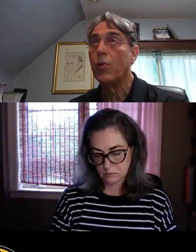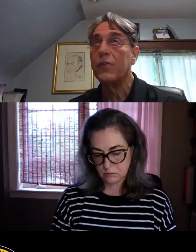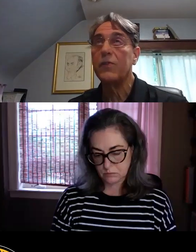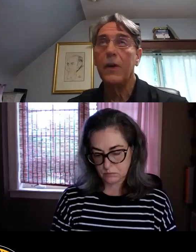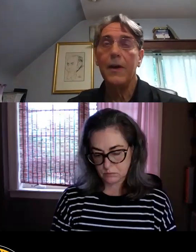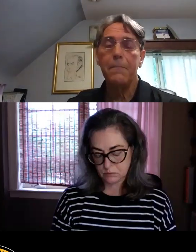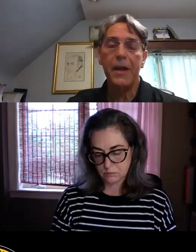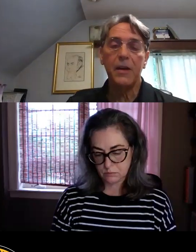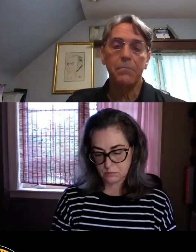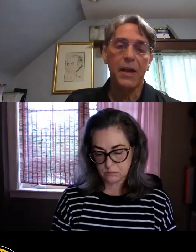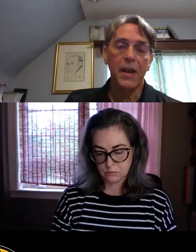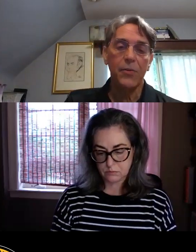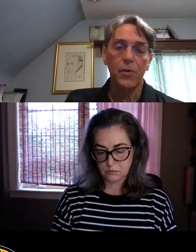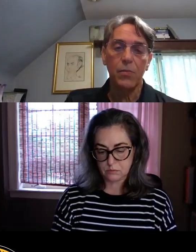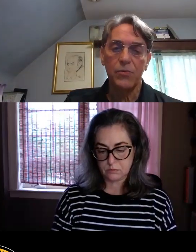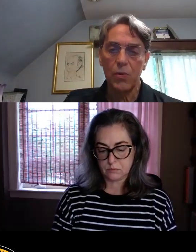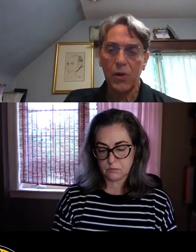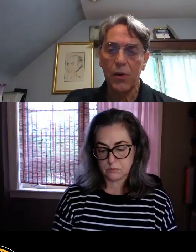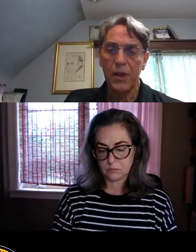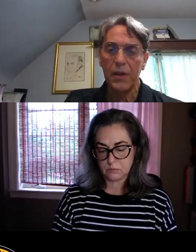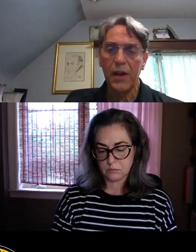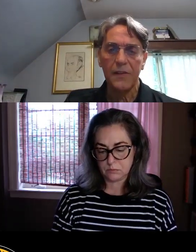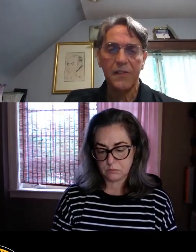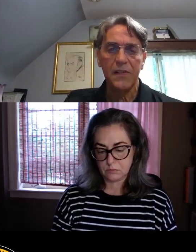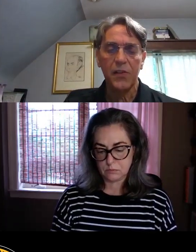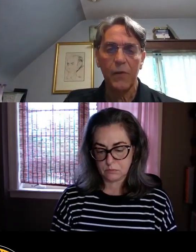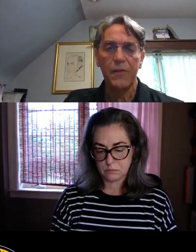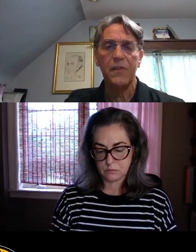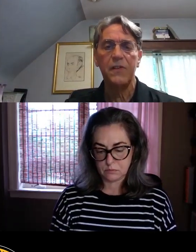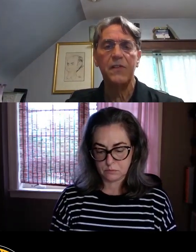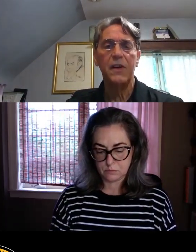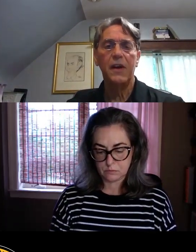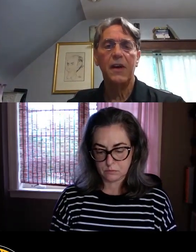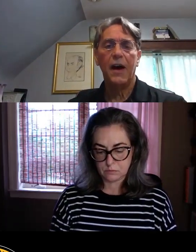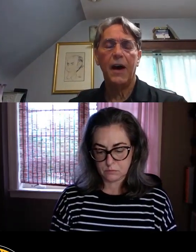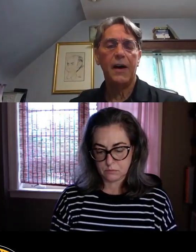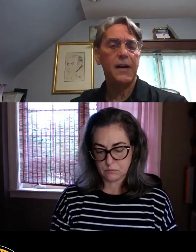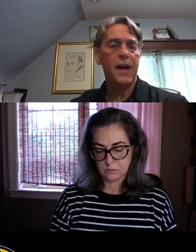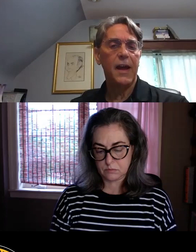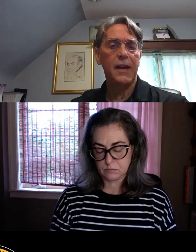of our workforce, make many other draconian cuts to services.